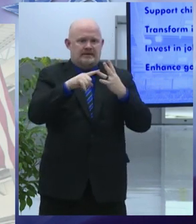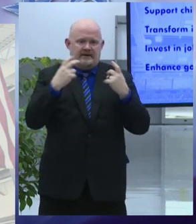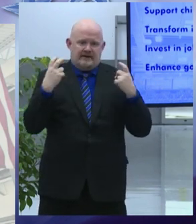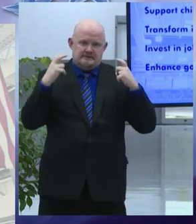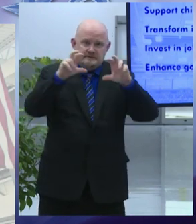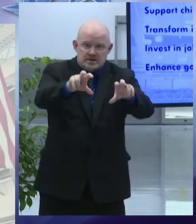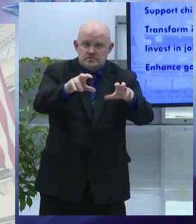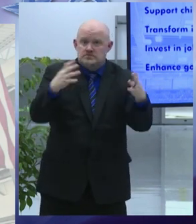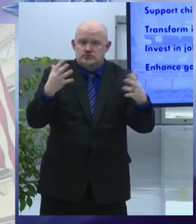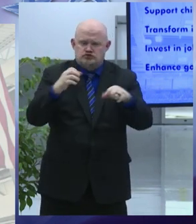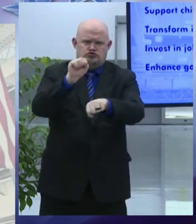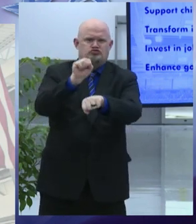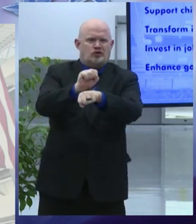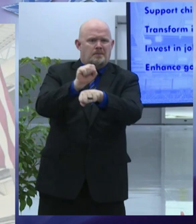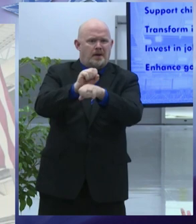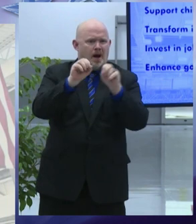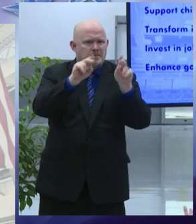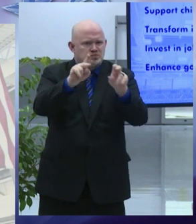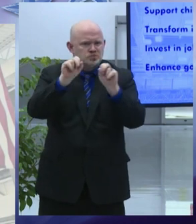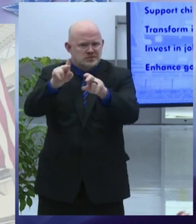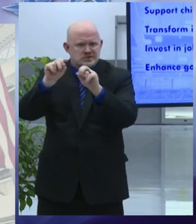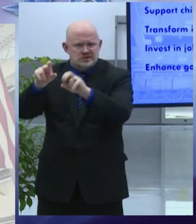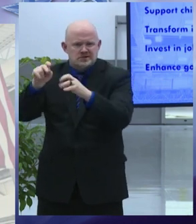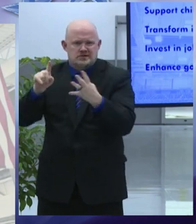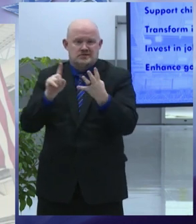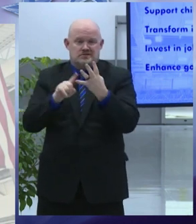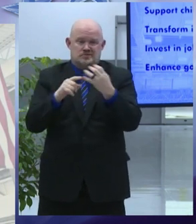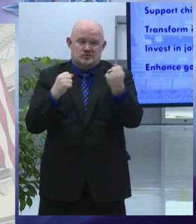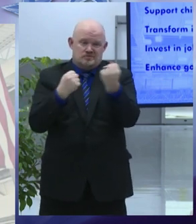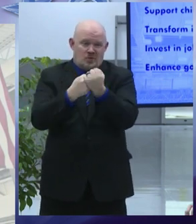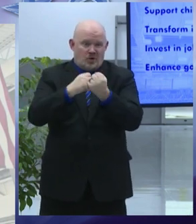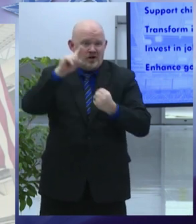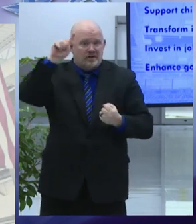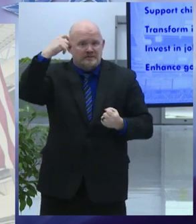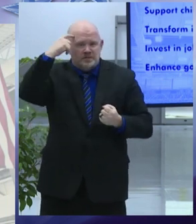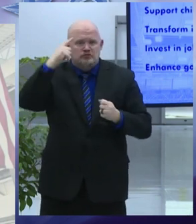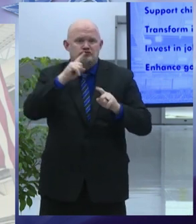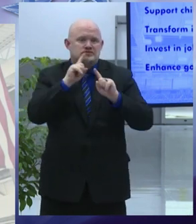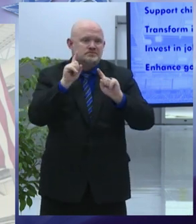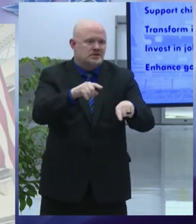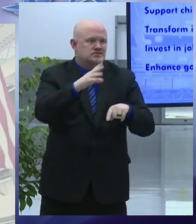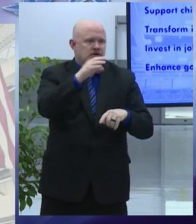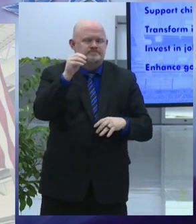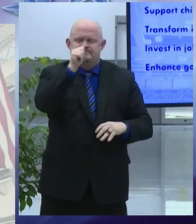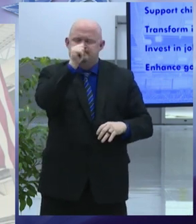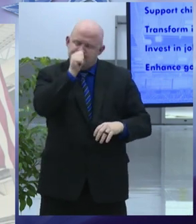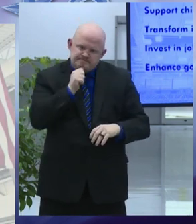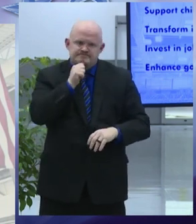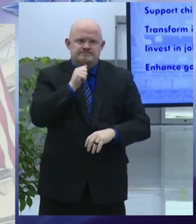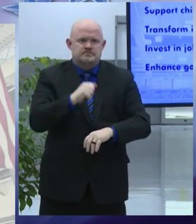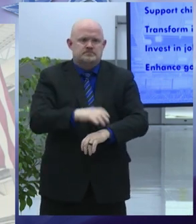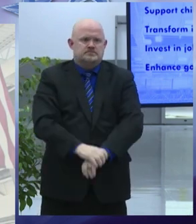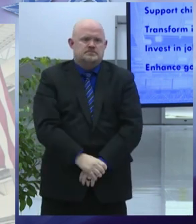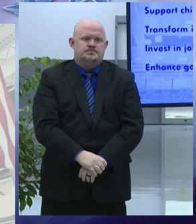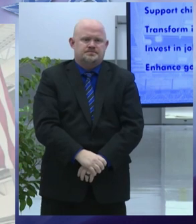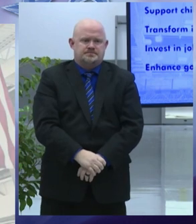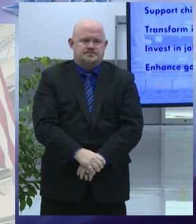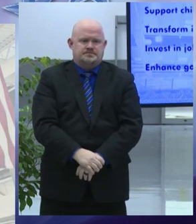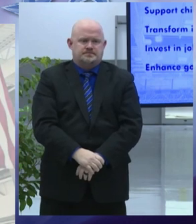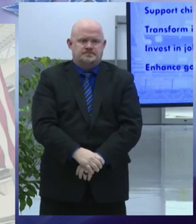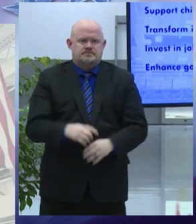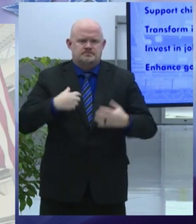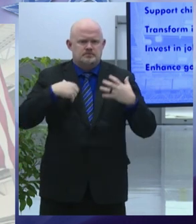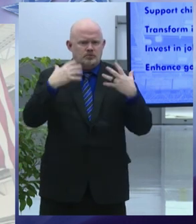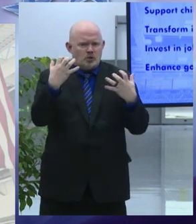response and resilience in order to ensure the council and the people we serve have a full view of how and where pandemic relief dollars are